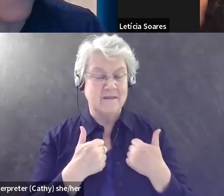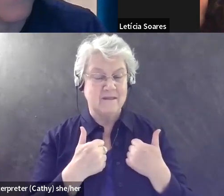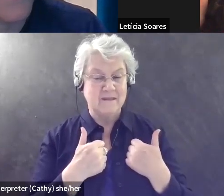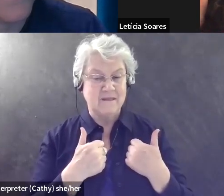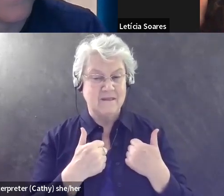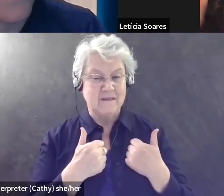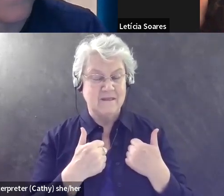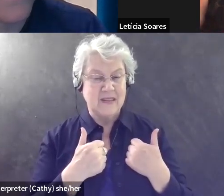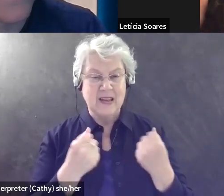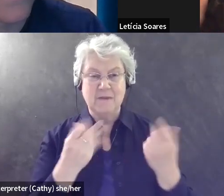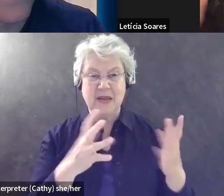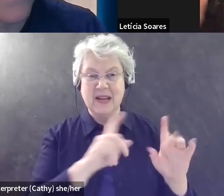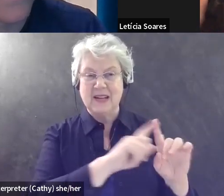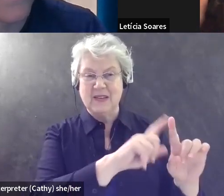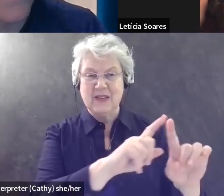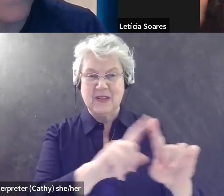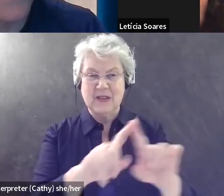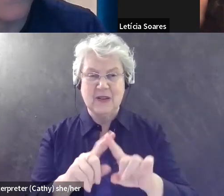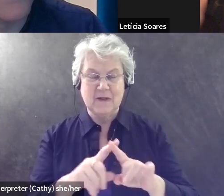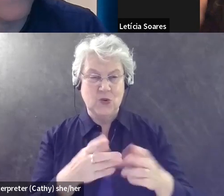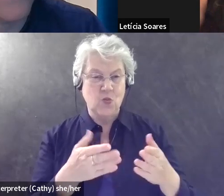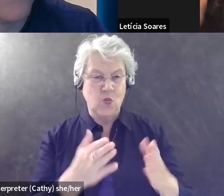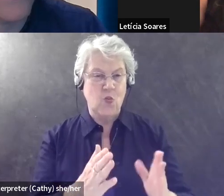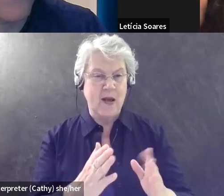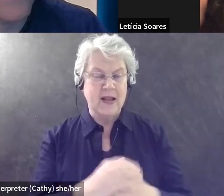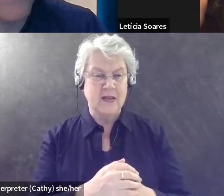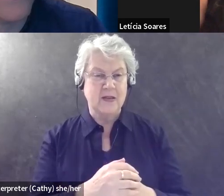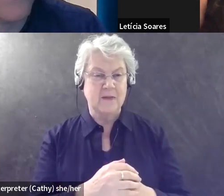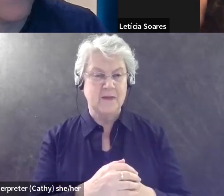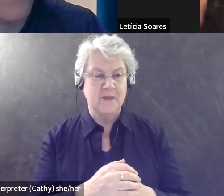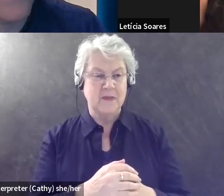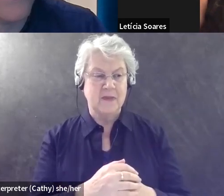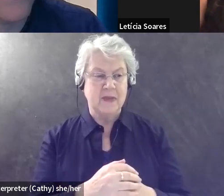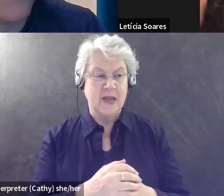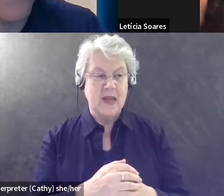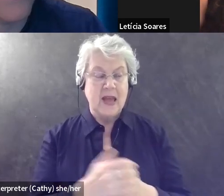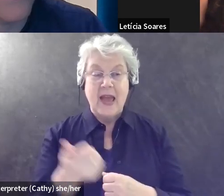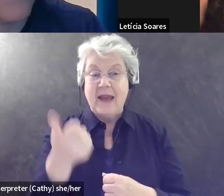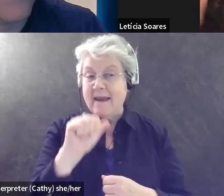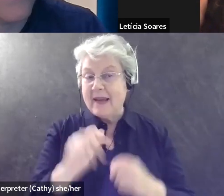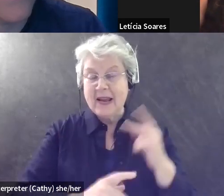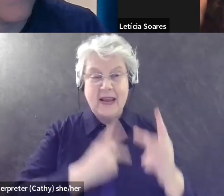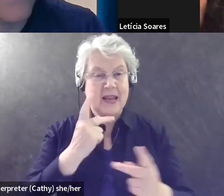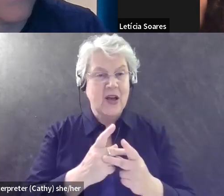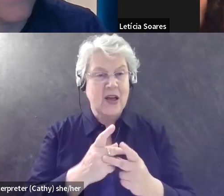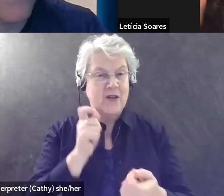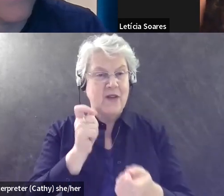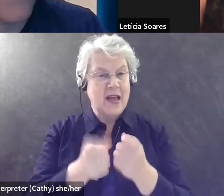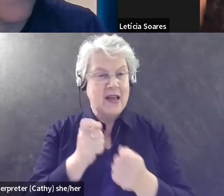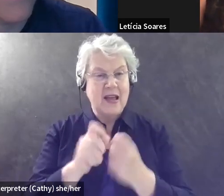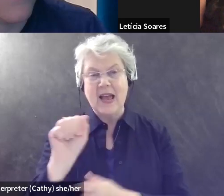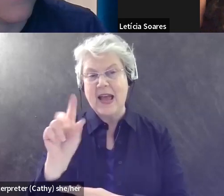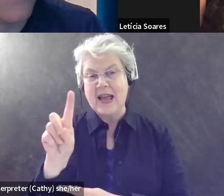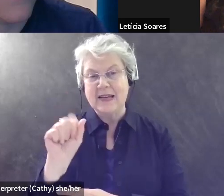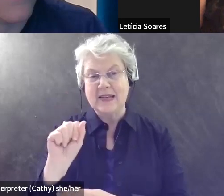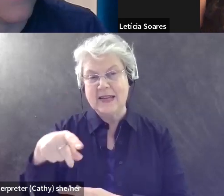so many ways. And adaptive equipment of any kind, and I don't want to call a dog